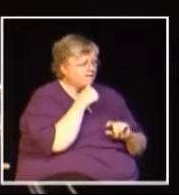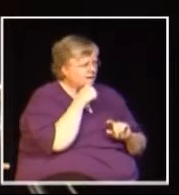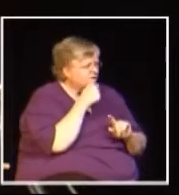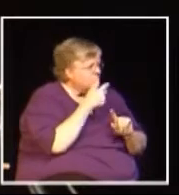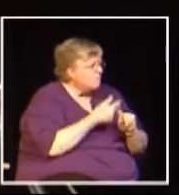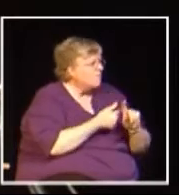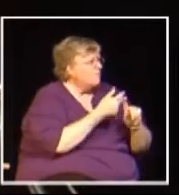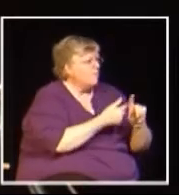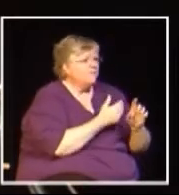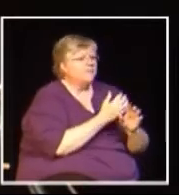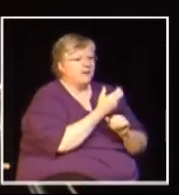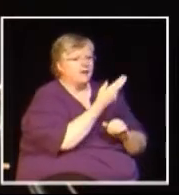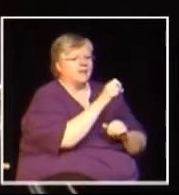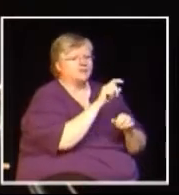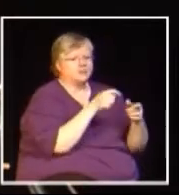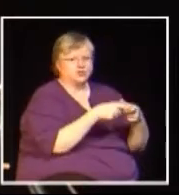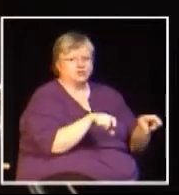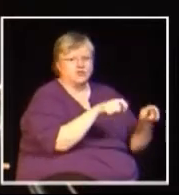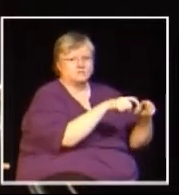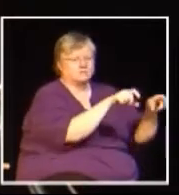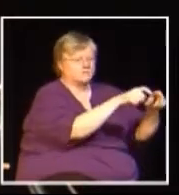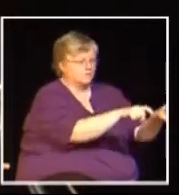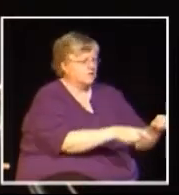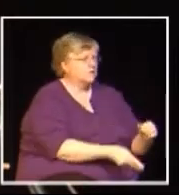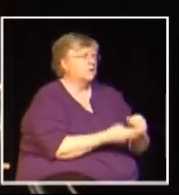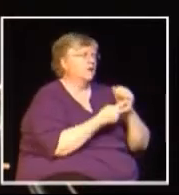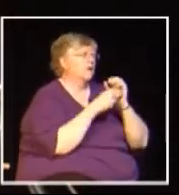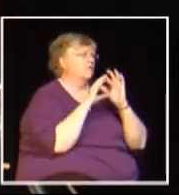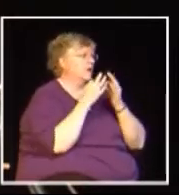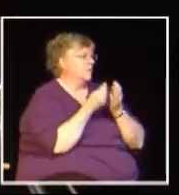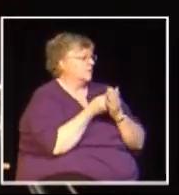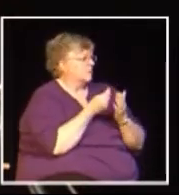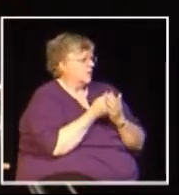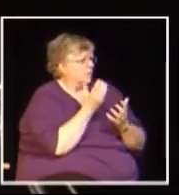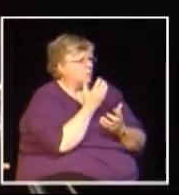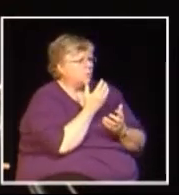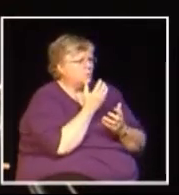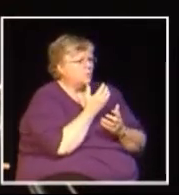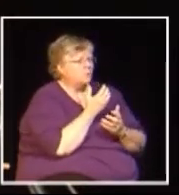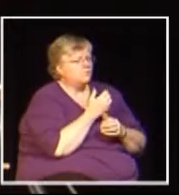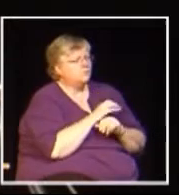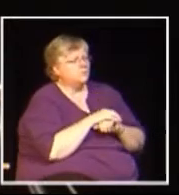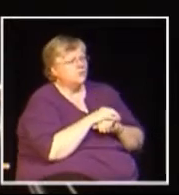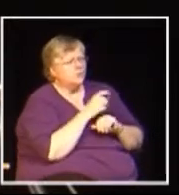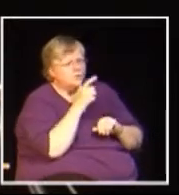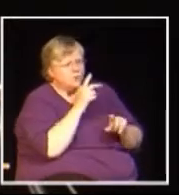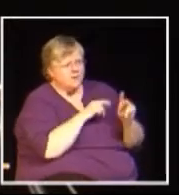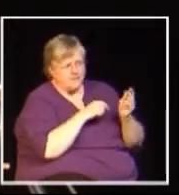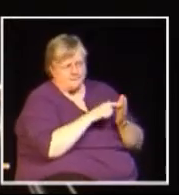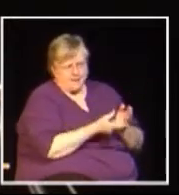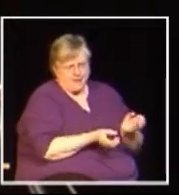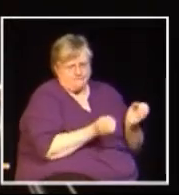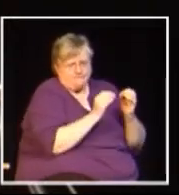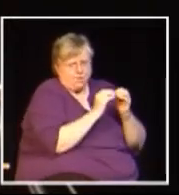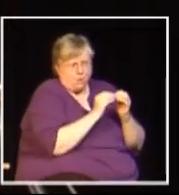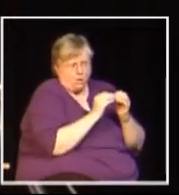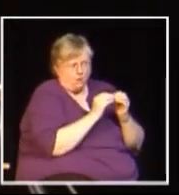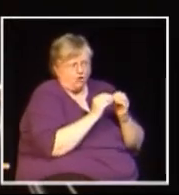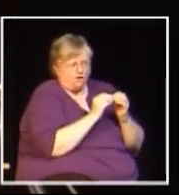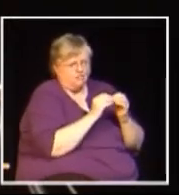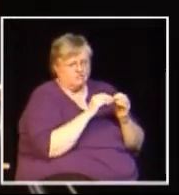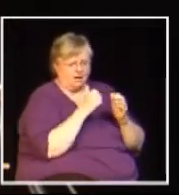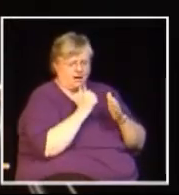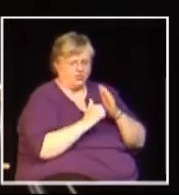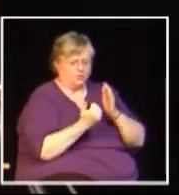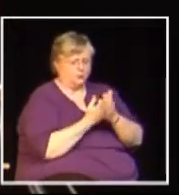continue as well as we'll have the lower rate. So this is absolutely going to save families money. The only people that are going to